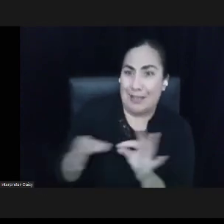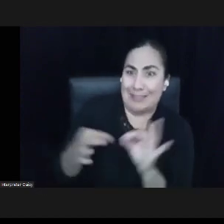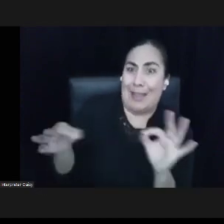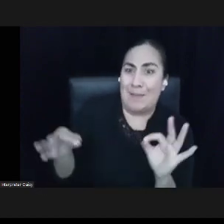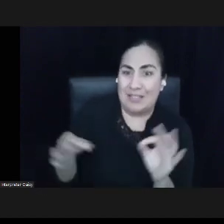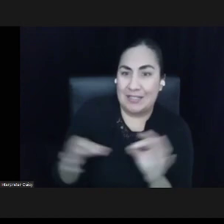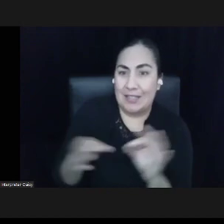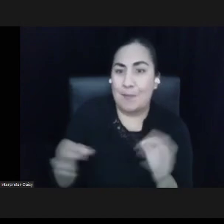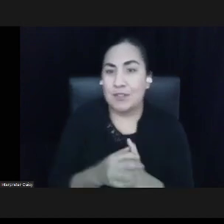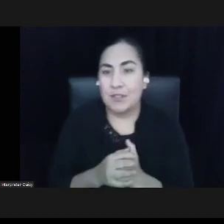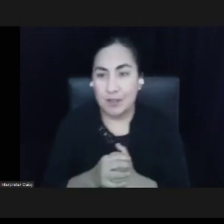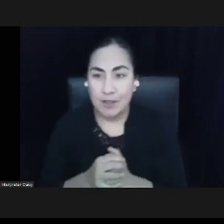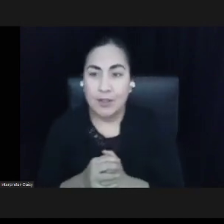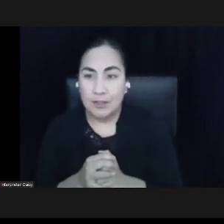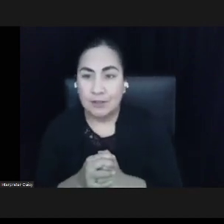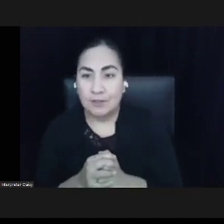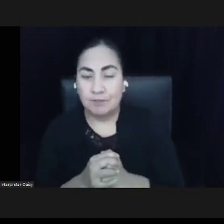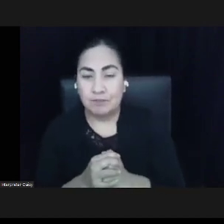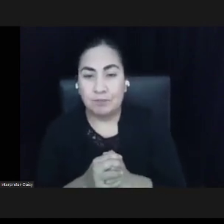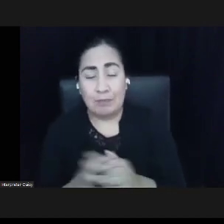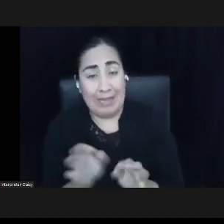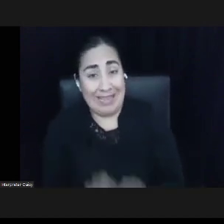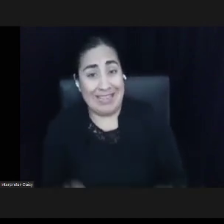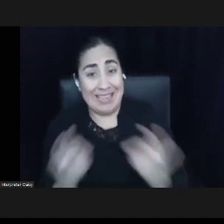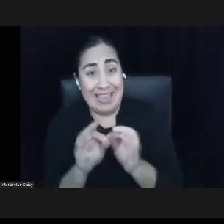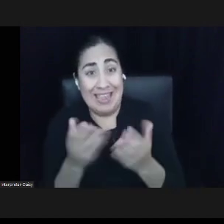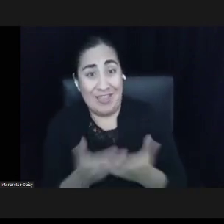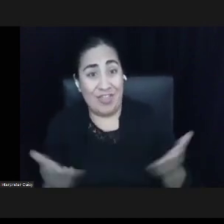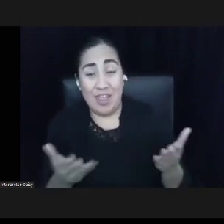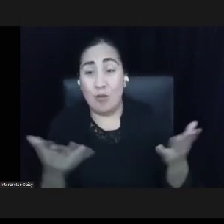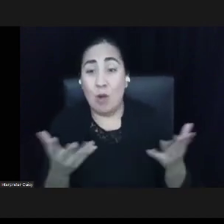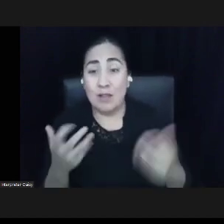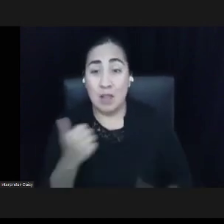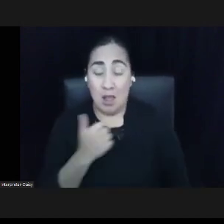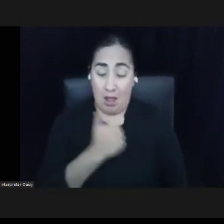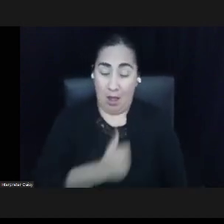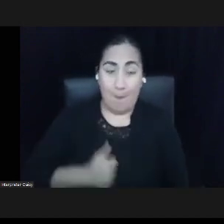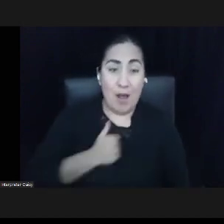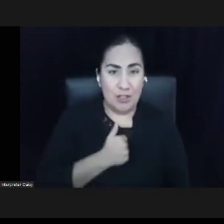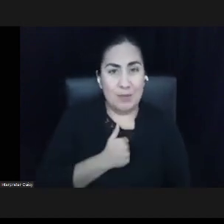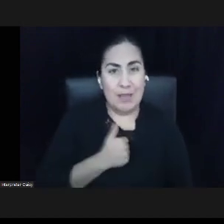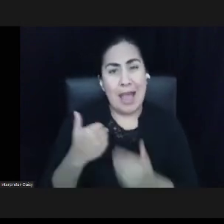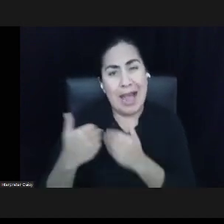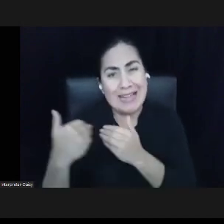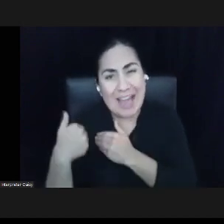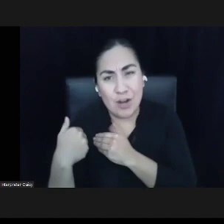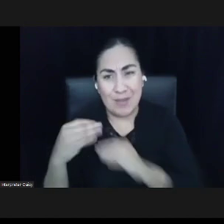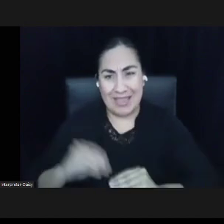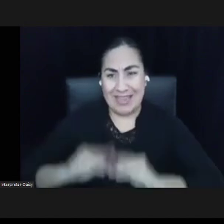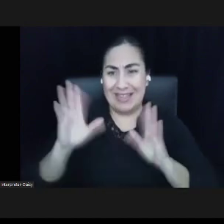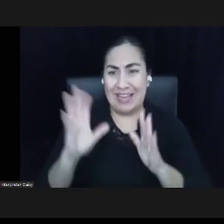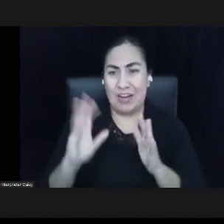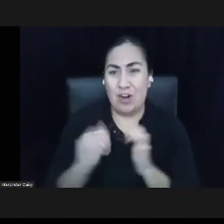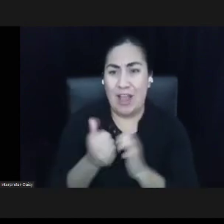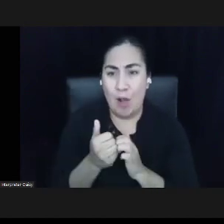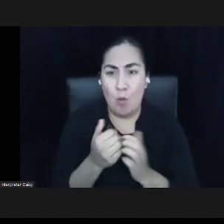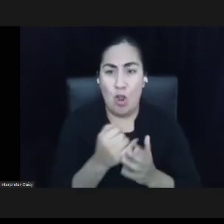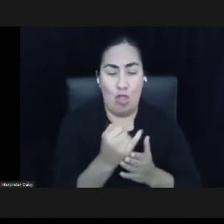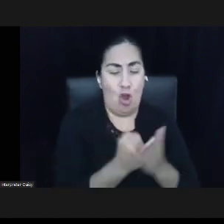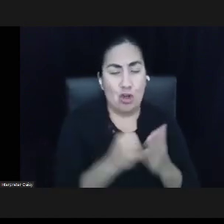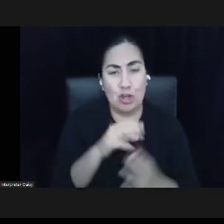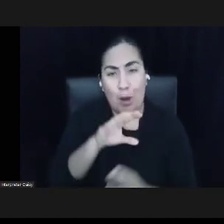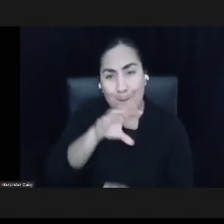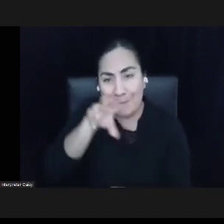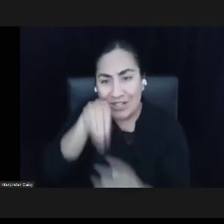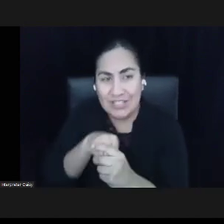you know, apology, you know, being accountable and clear about how arts are participating in this in terms of narratives